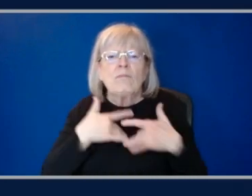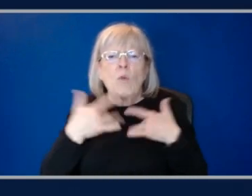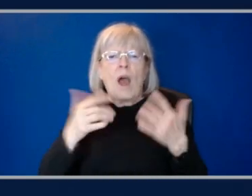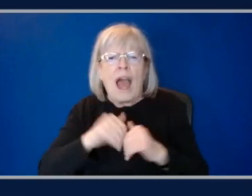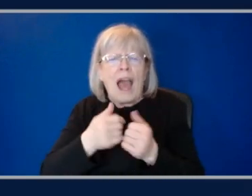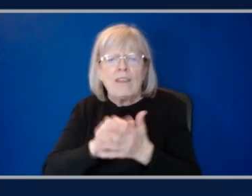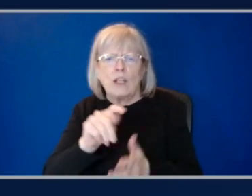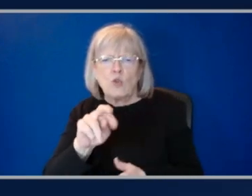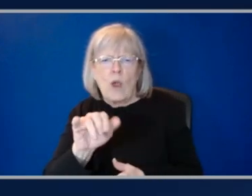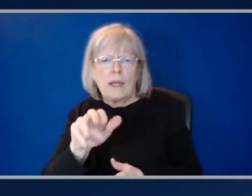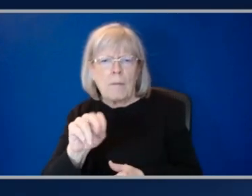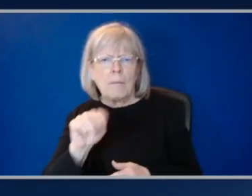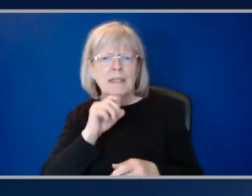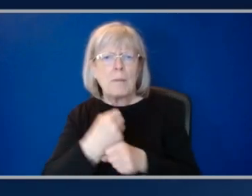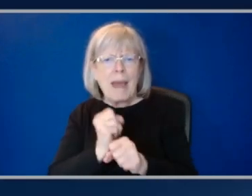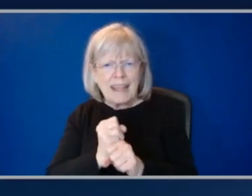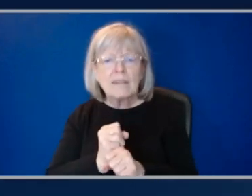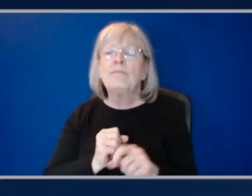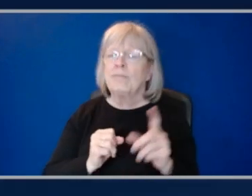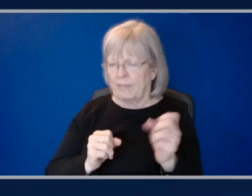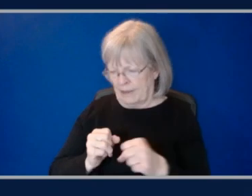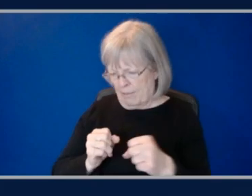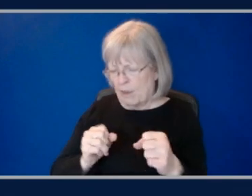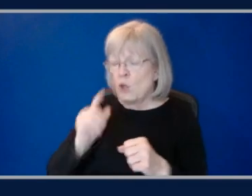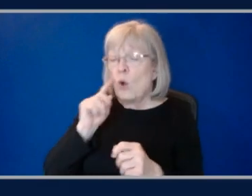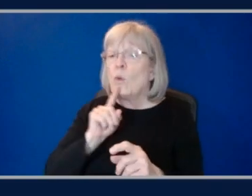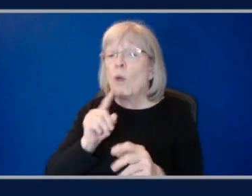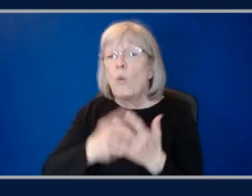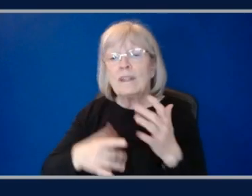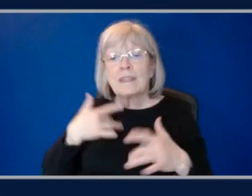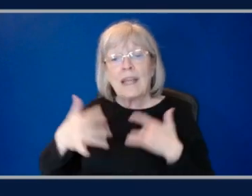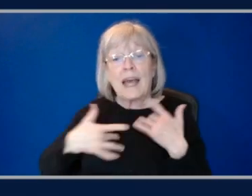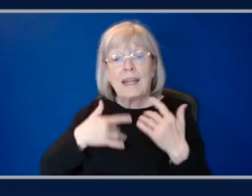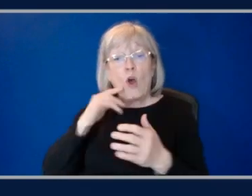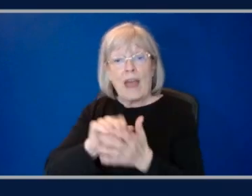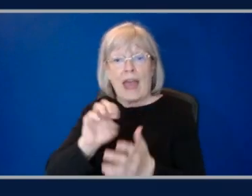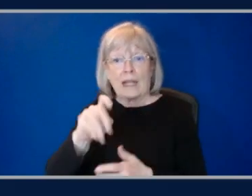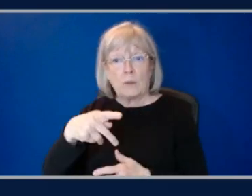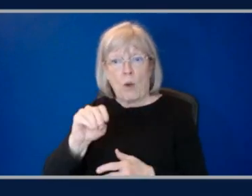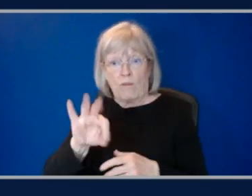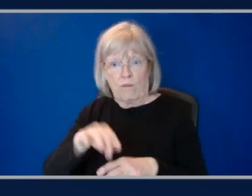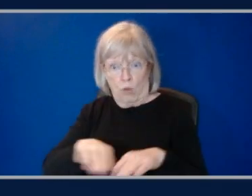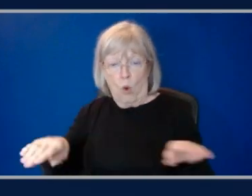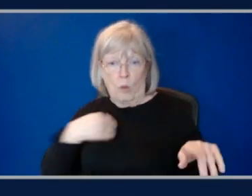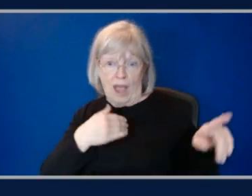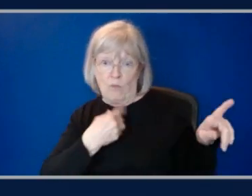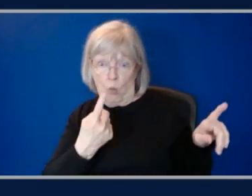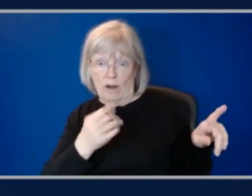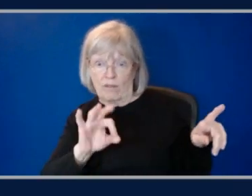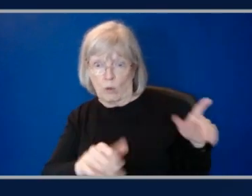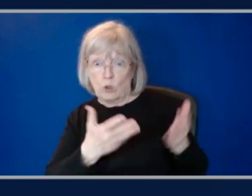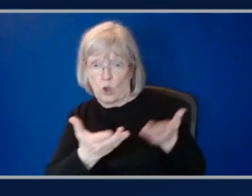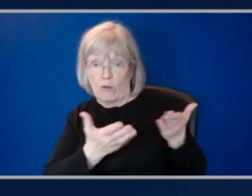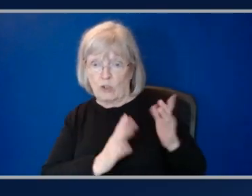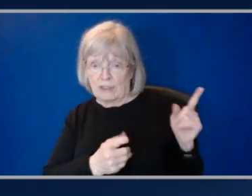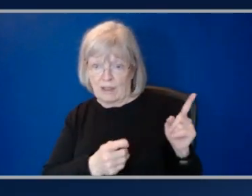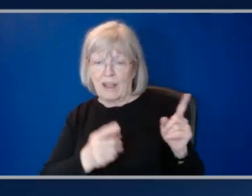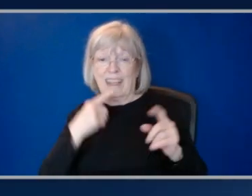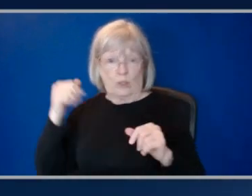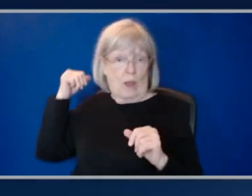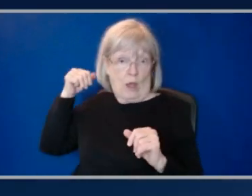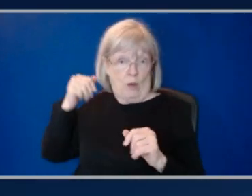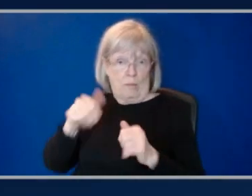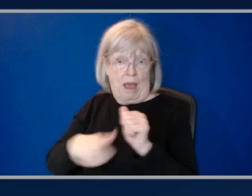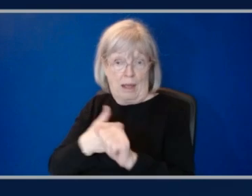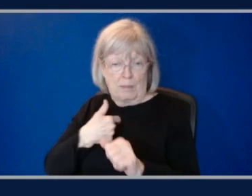is actually made? Yes, yes. And you know, it's really exciting here. Actually, on the expo floor, we have one of our Trainium 2 servers. It's sitting behind me. And